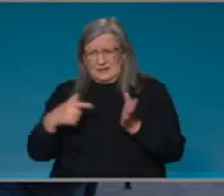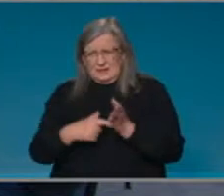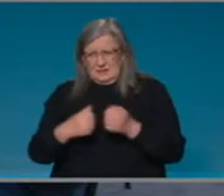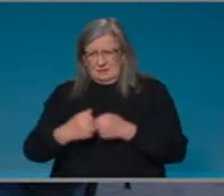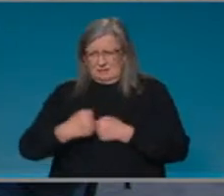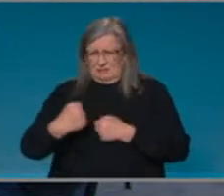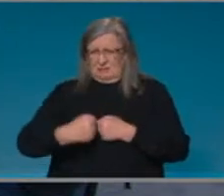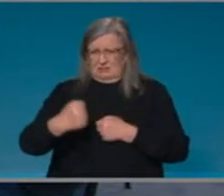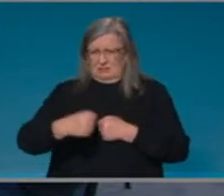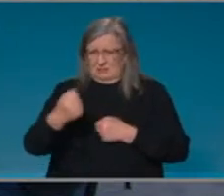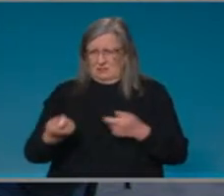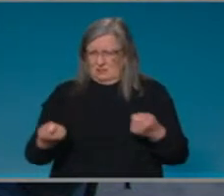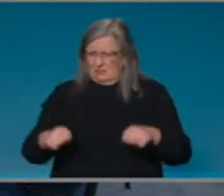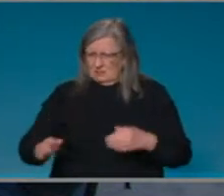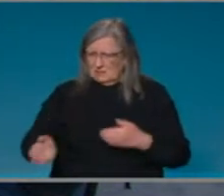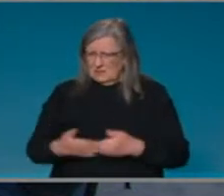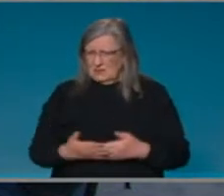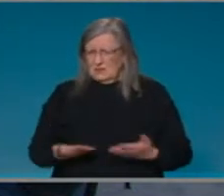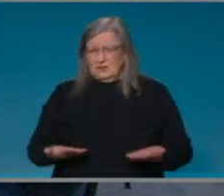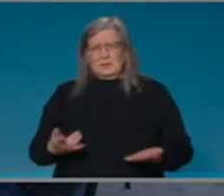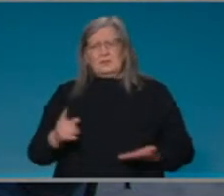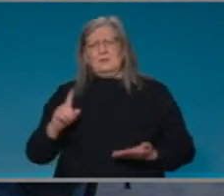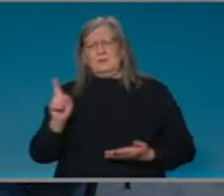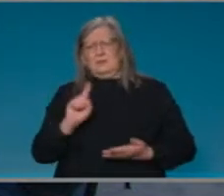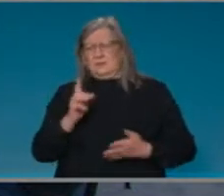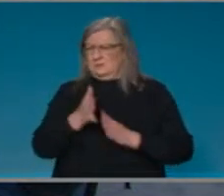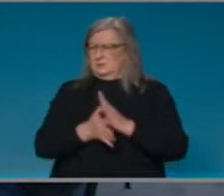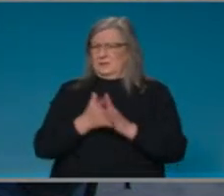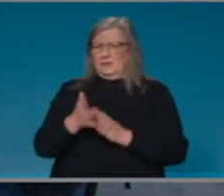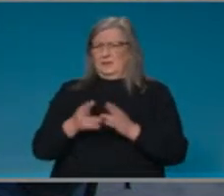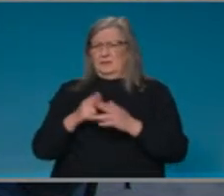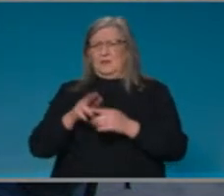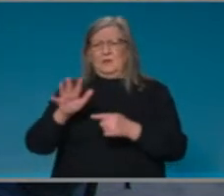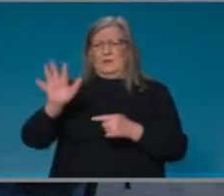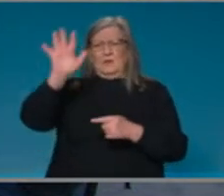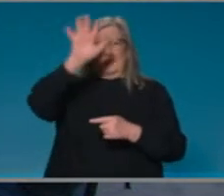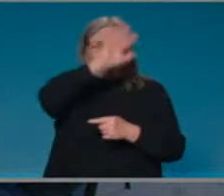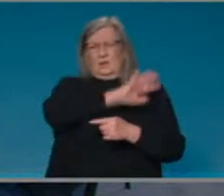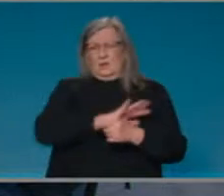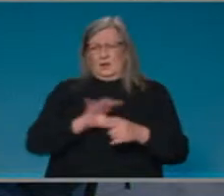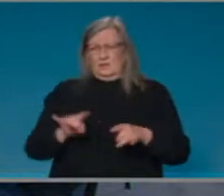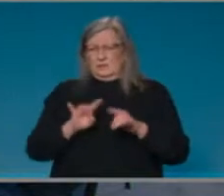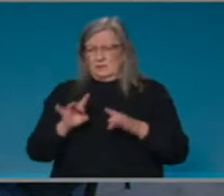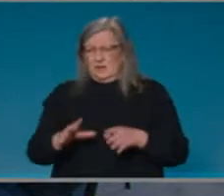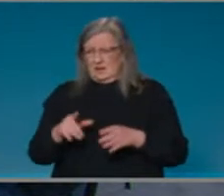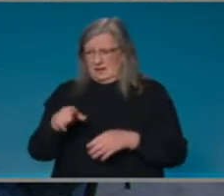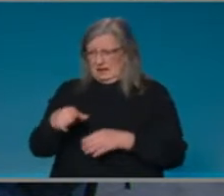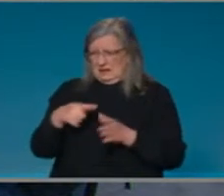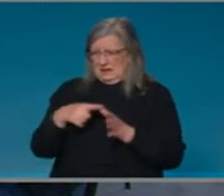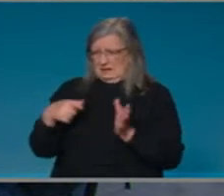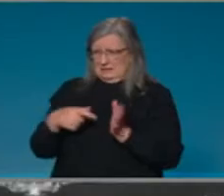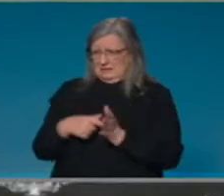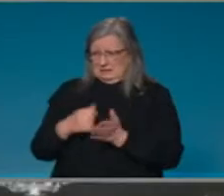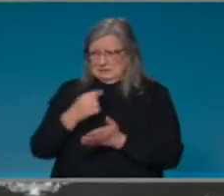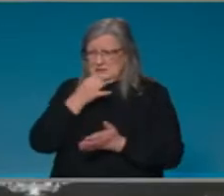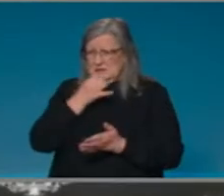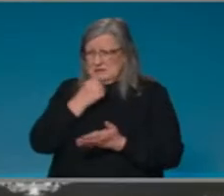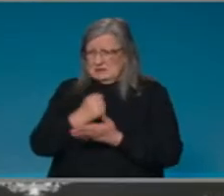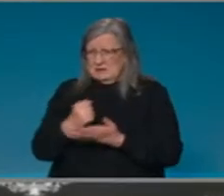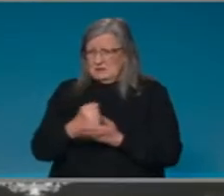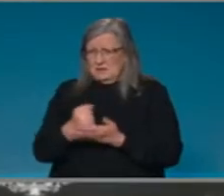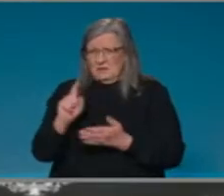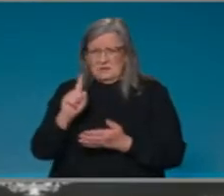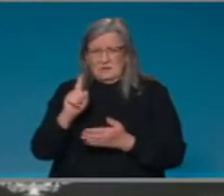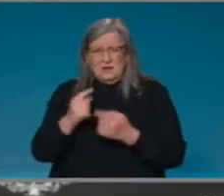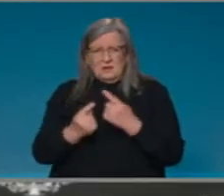vaccination. What message does that send to the rest of the country that isn't in as good a position as that? Well, the first thing is